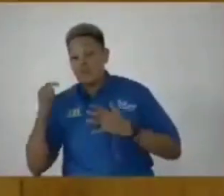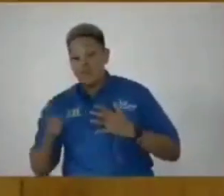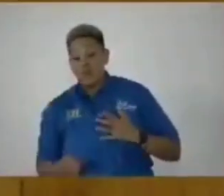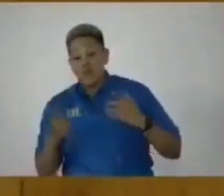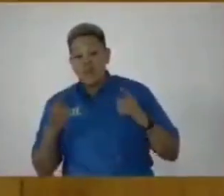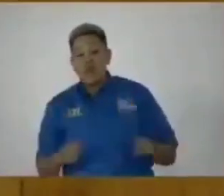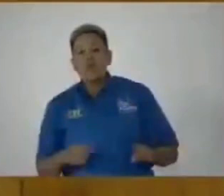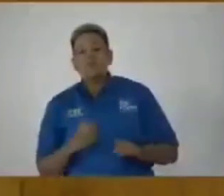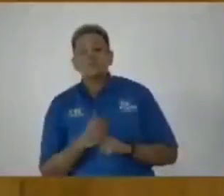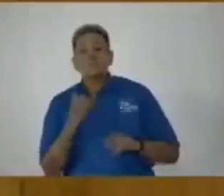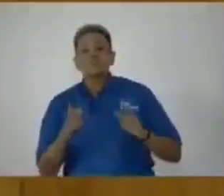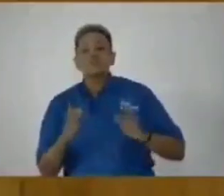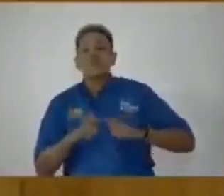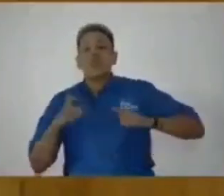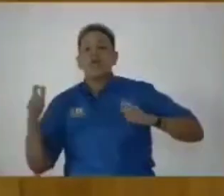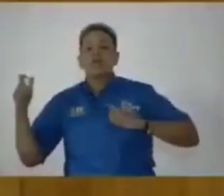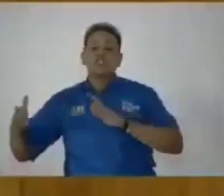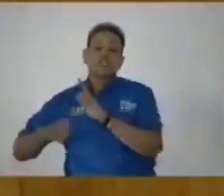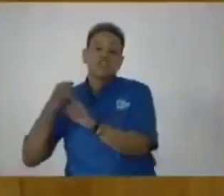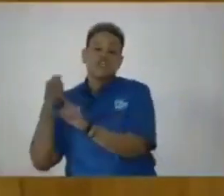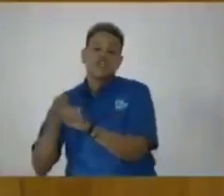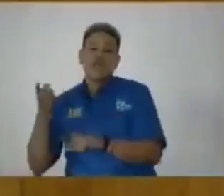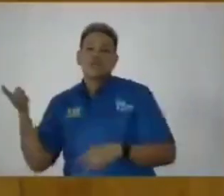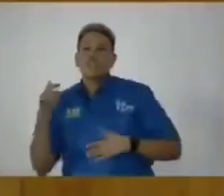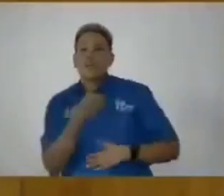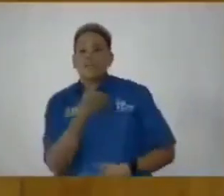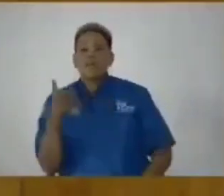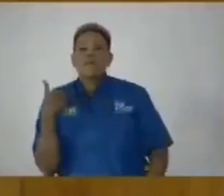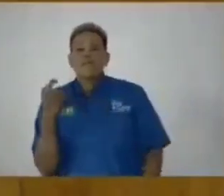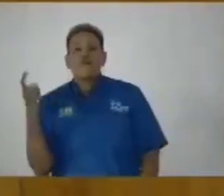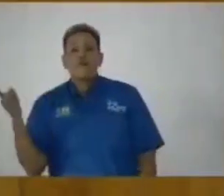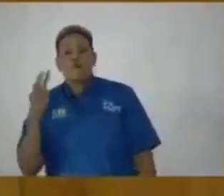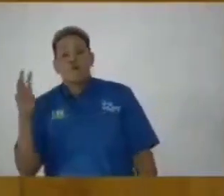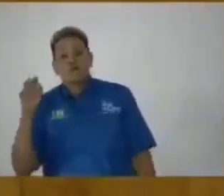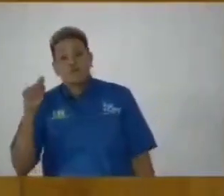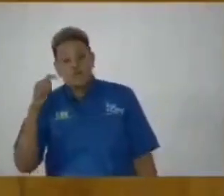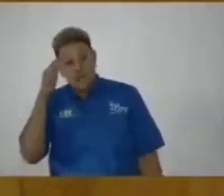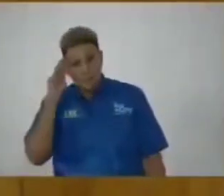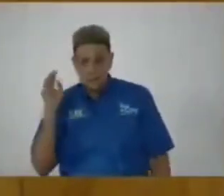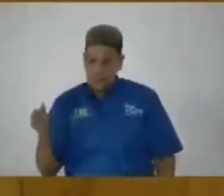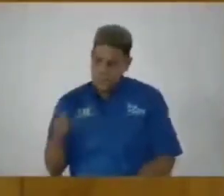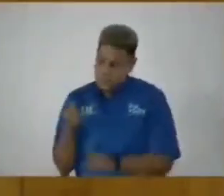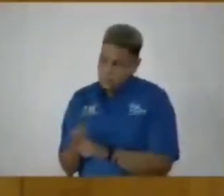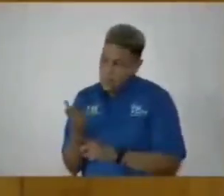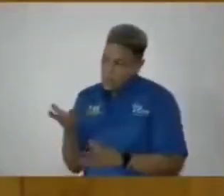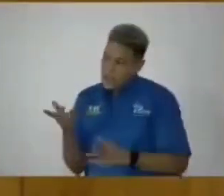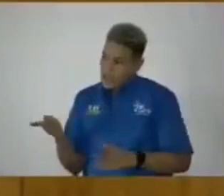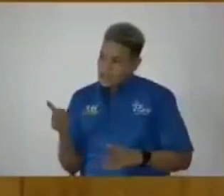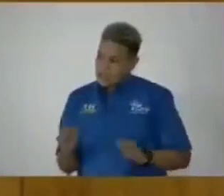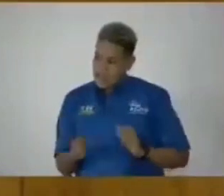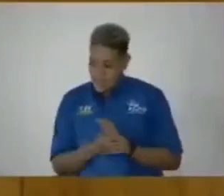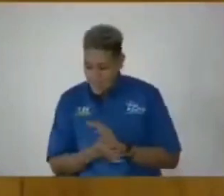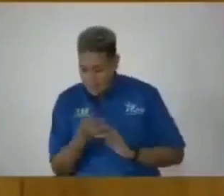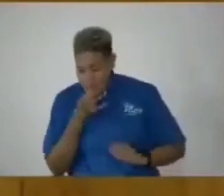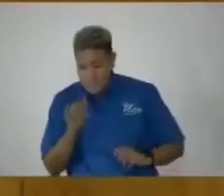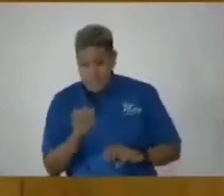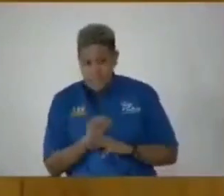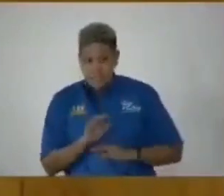which largely affects the member for Western St. Mary in his then capacity as minister,